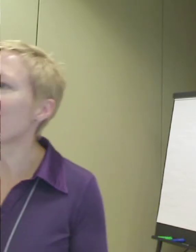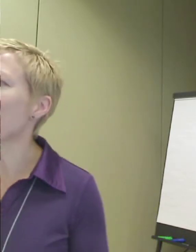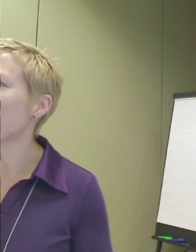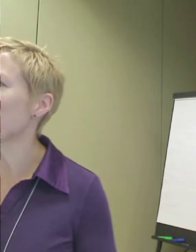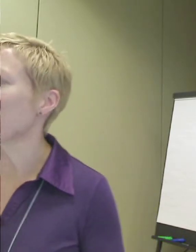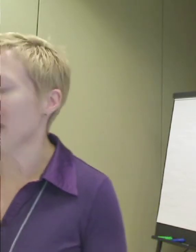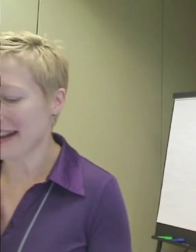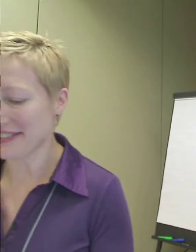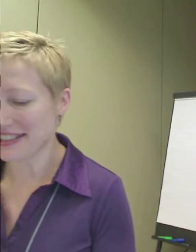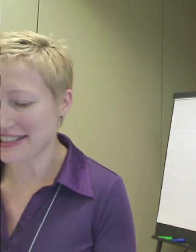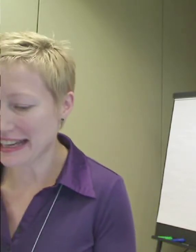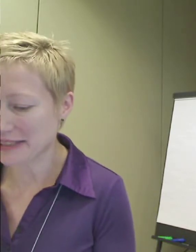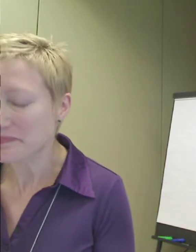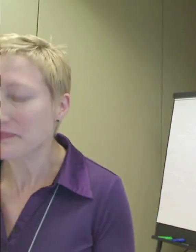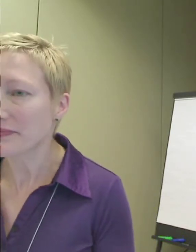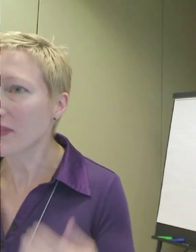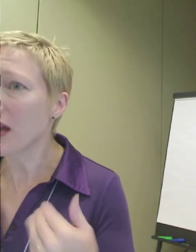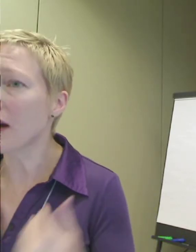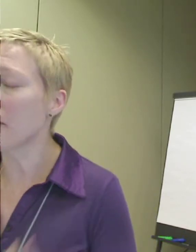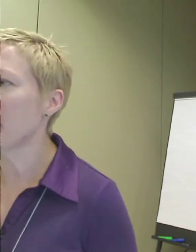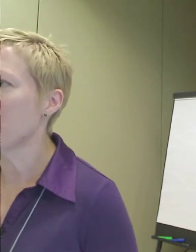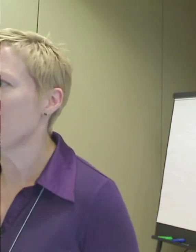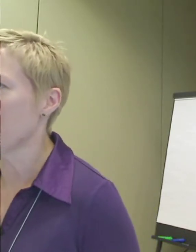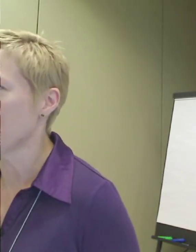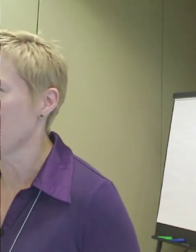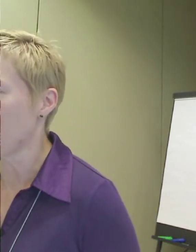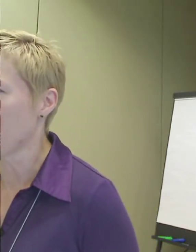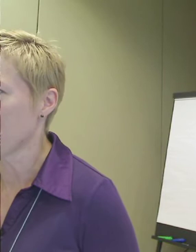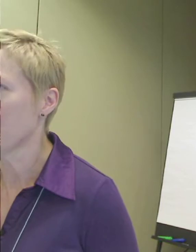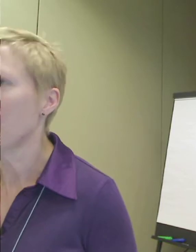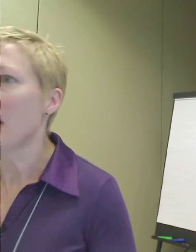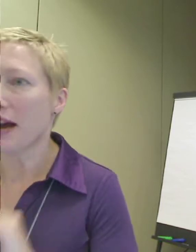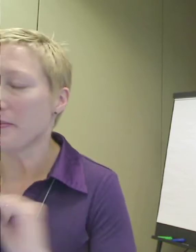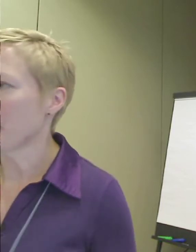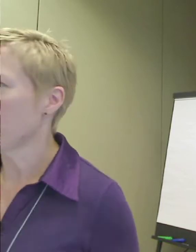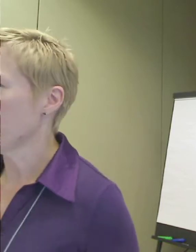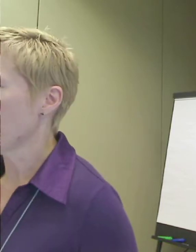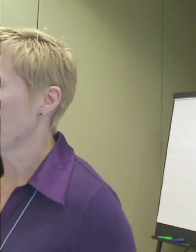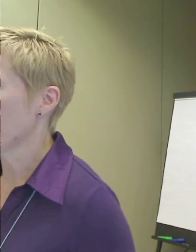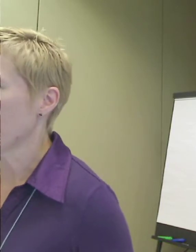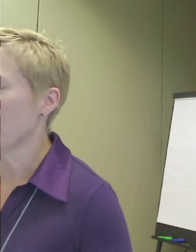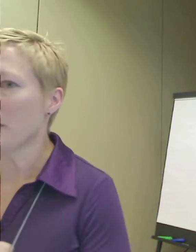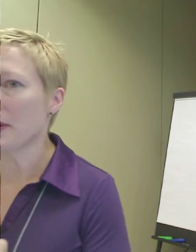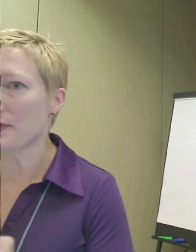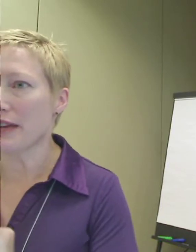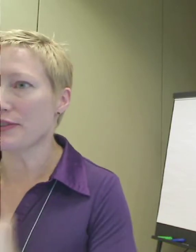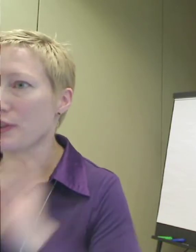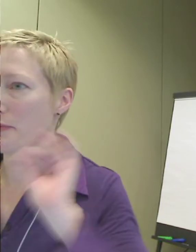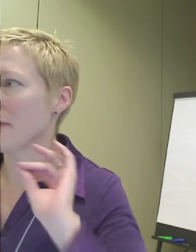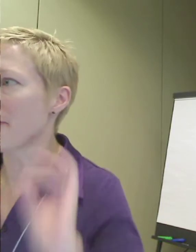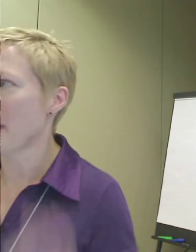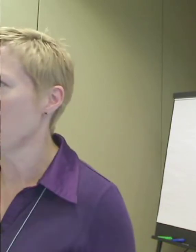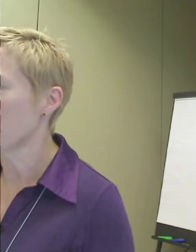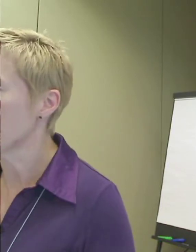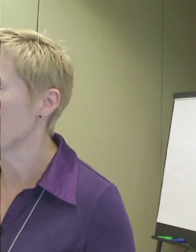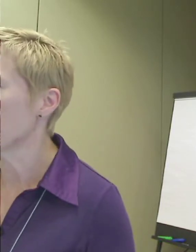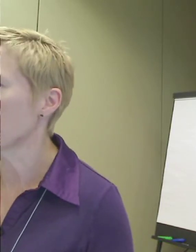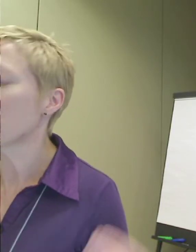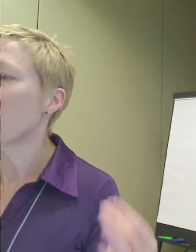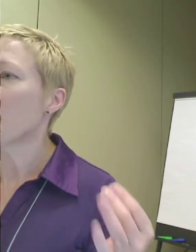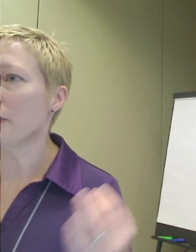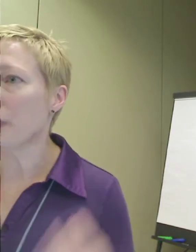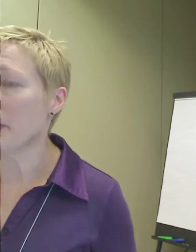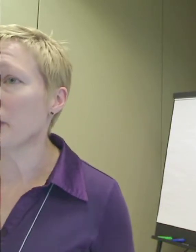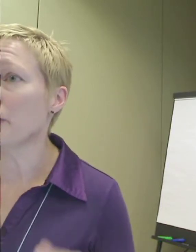We're going to try to sort that out today. My name is Nancy Proctor. I'm not going to go on at length because we have so many fabulous